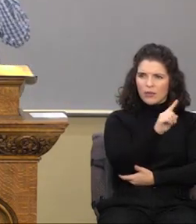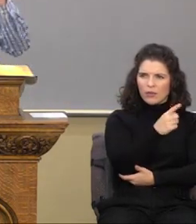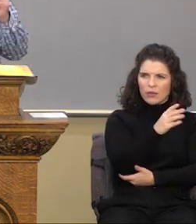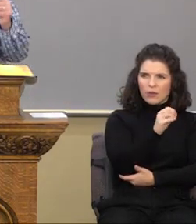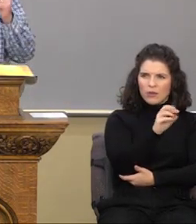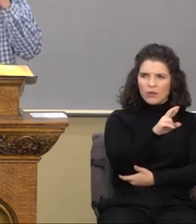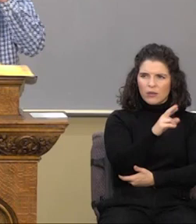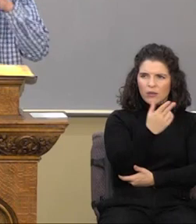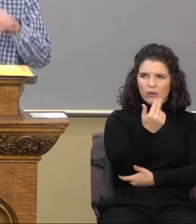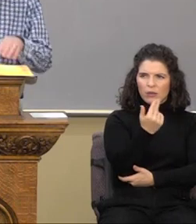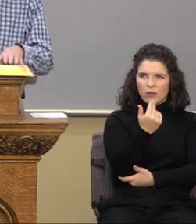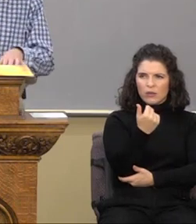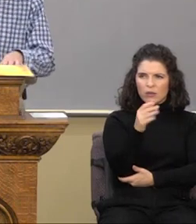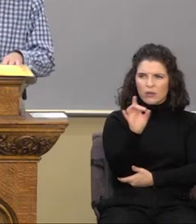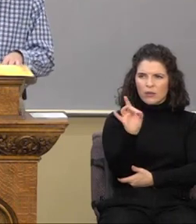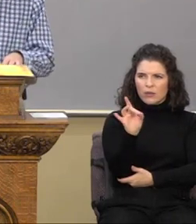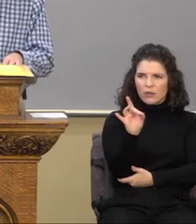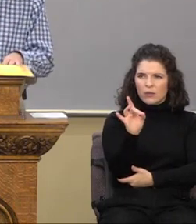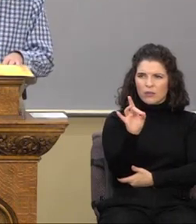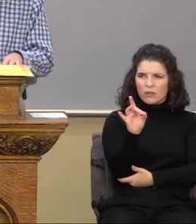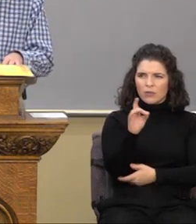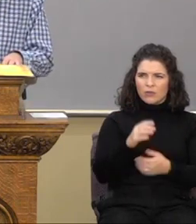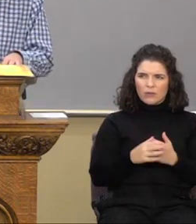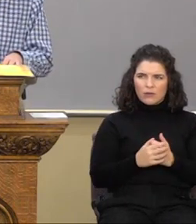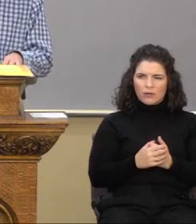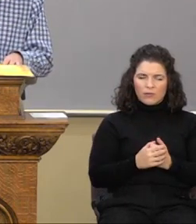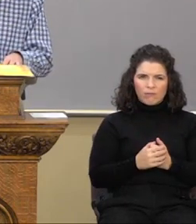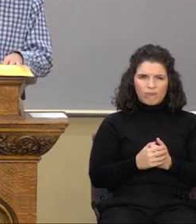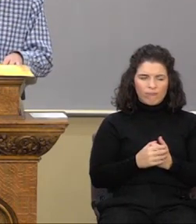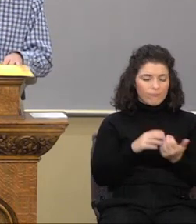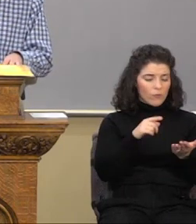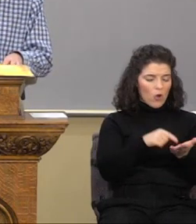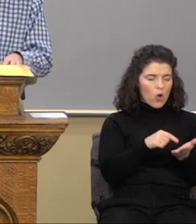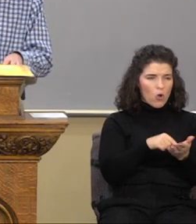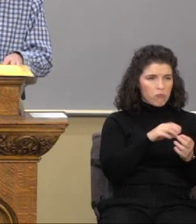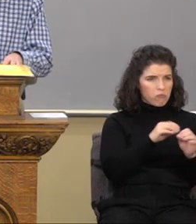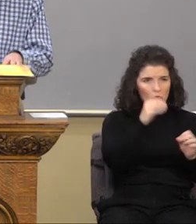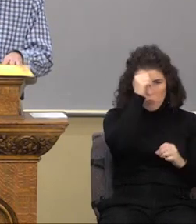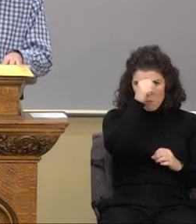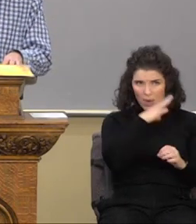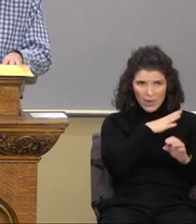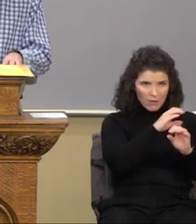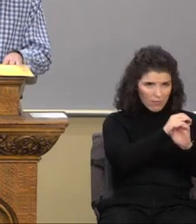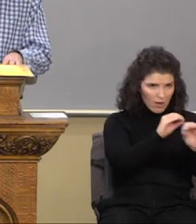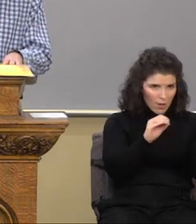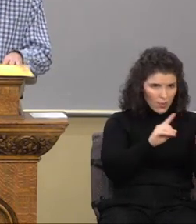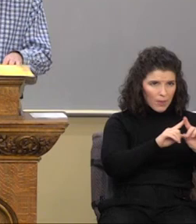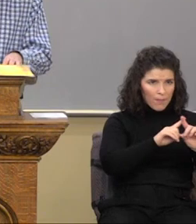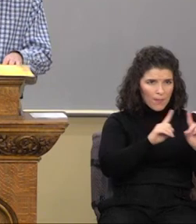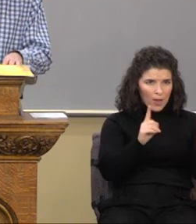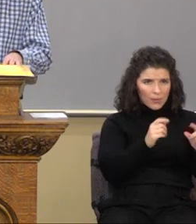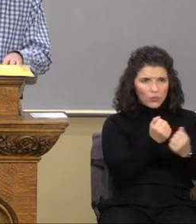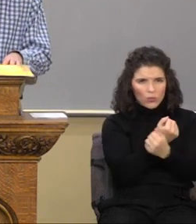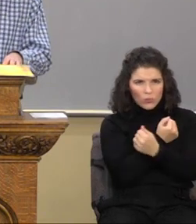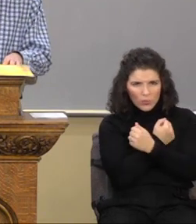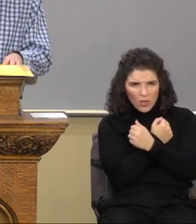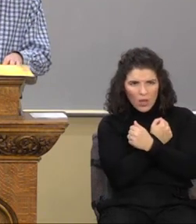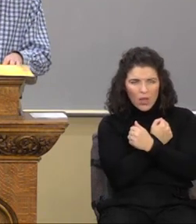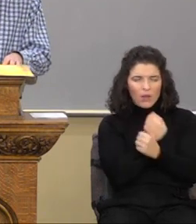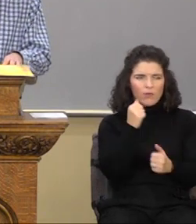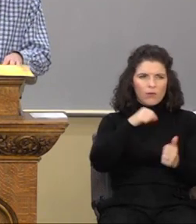Corinthians chapter 13, verse eight. Oh, no man, anything but to love one